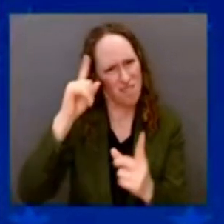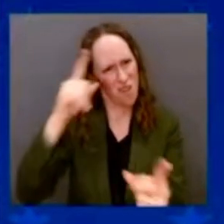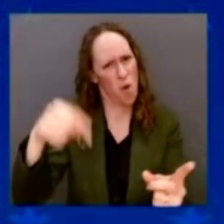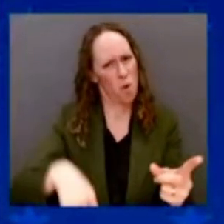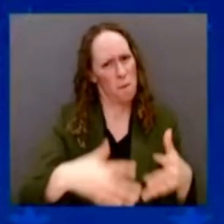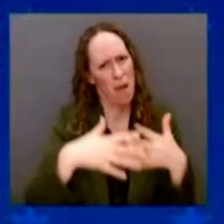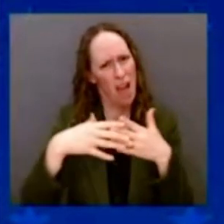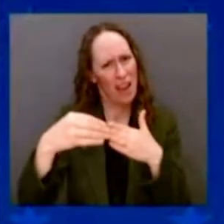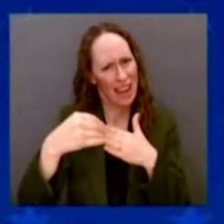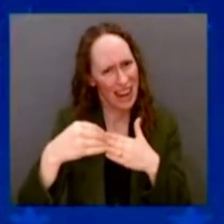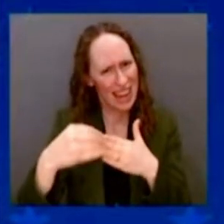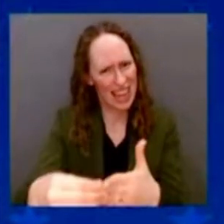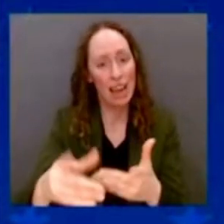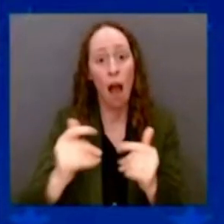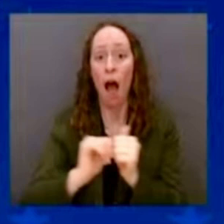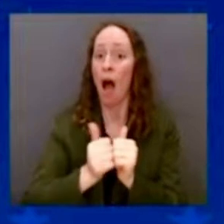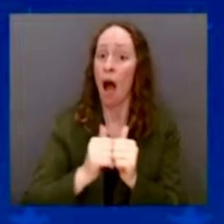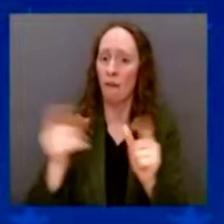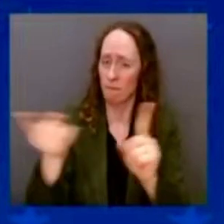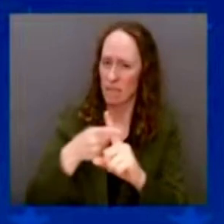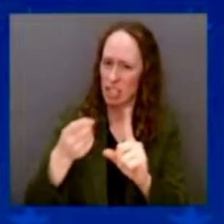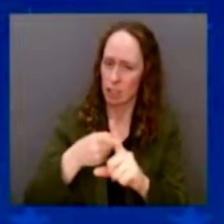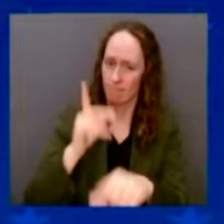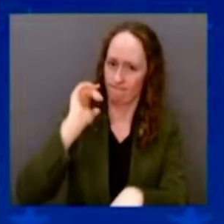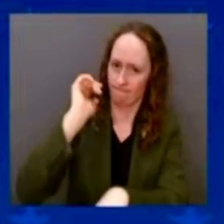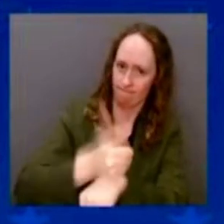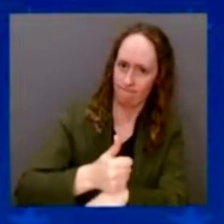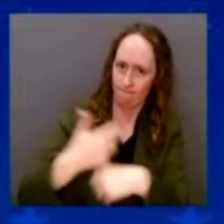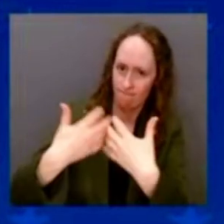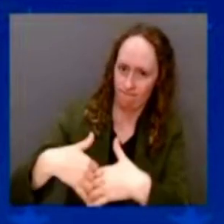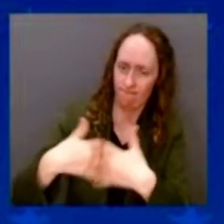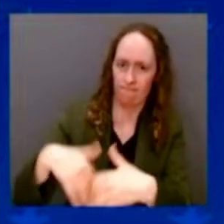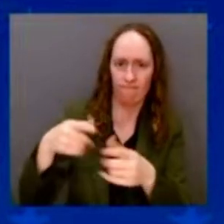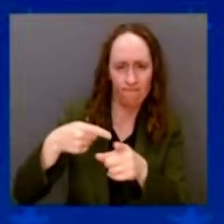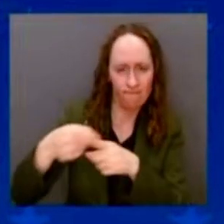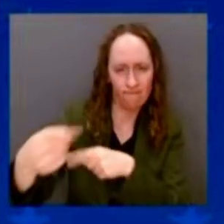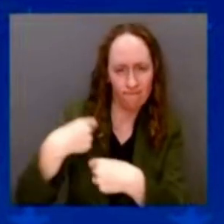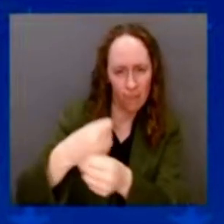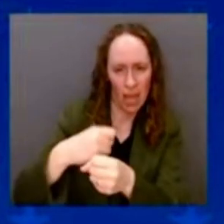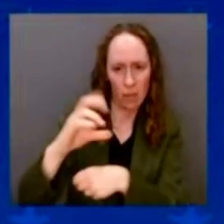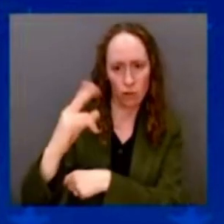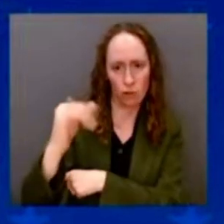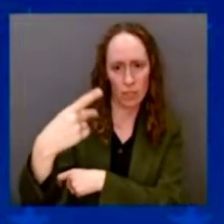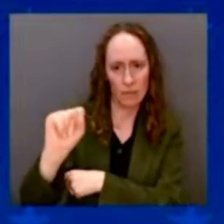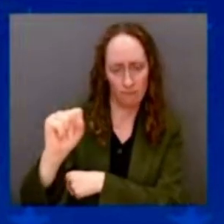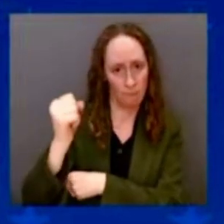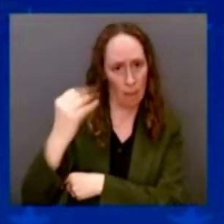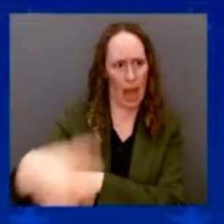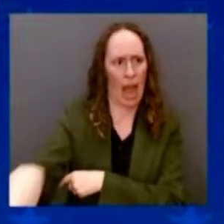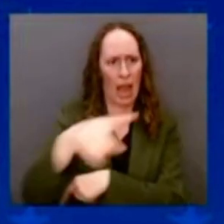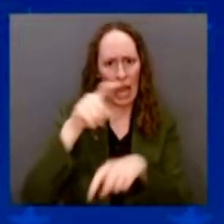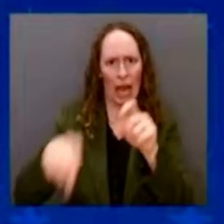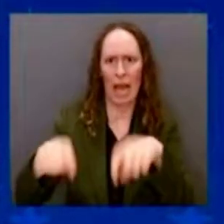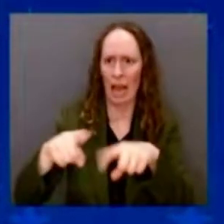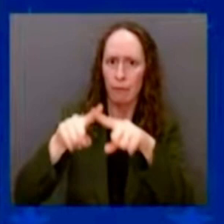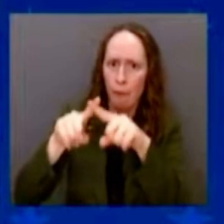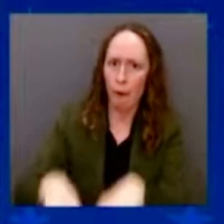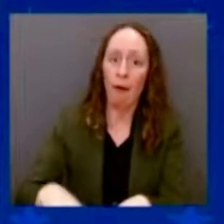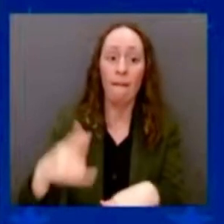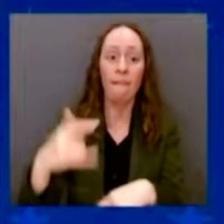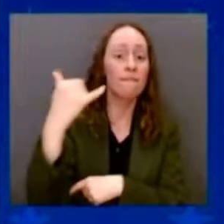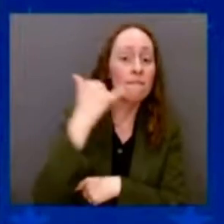that power everyday lives — cell phones, automobiles, refrigerators, artificial intelligence, and so on.